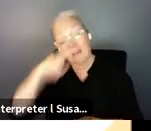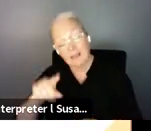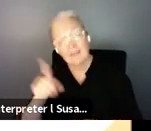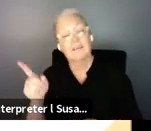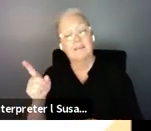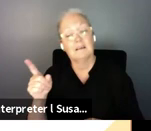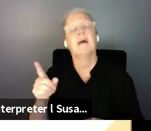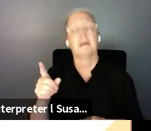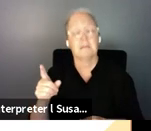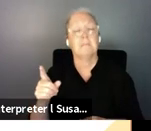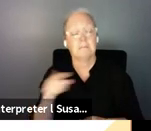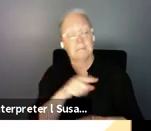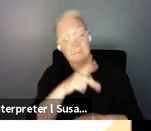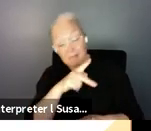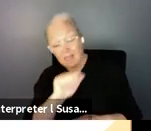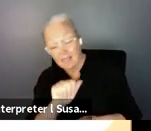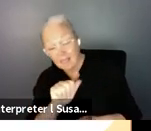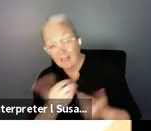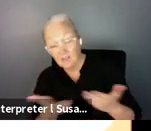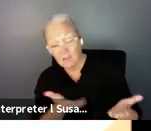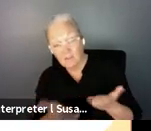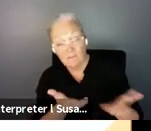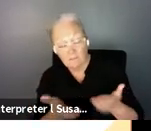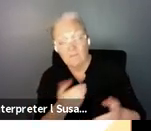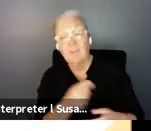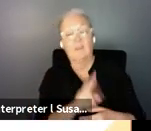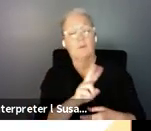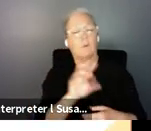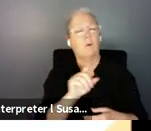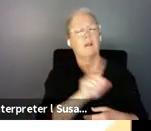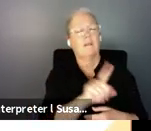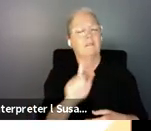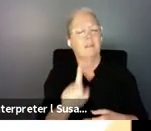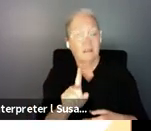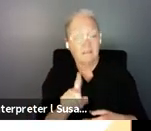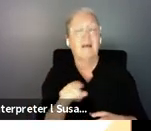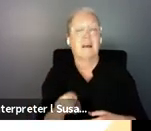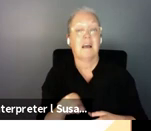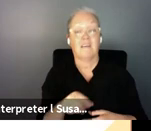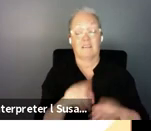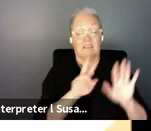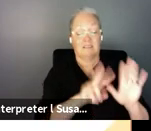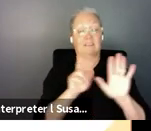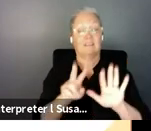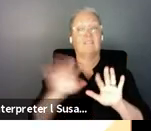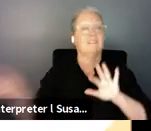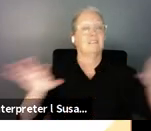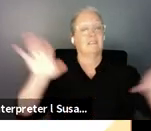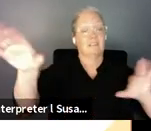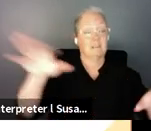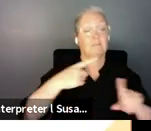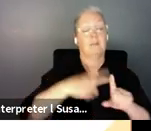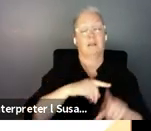services in 2011 2011 in 77 provinces plus um three existing il centers